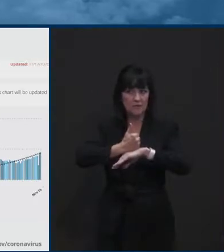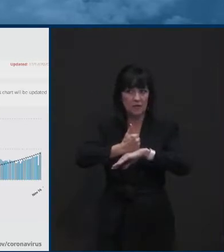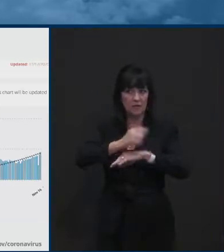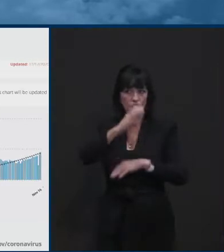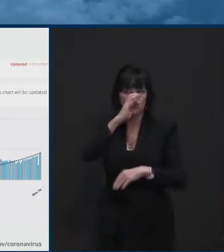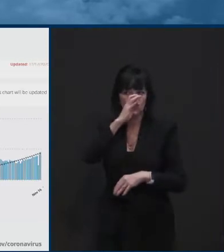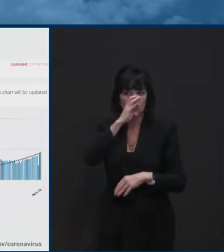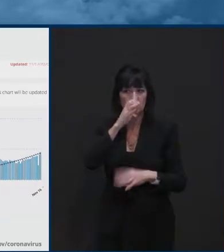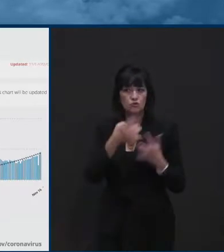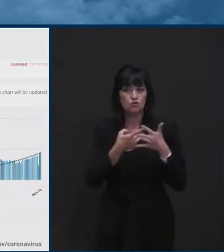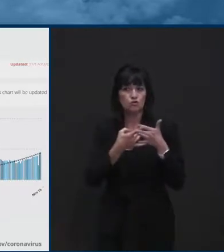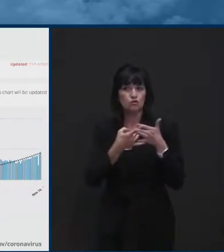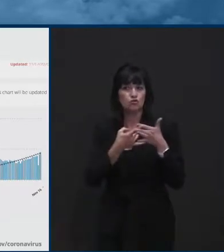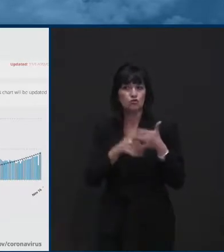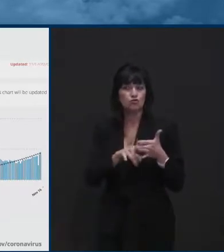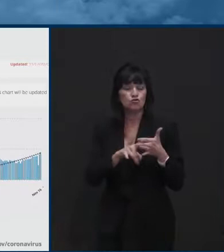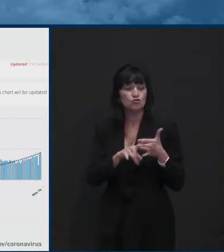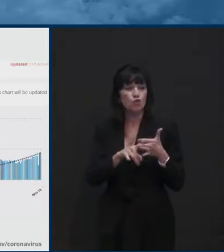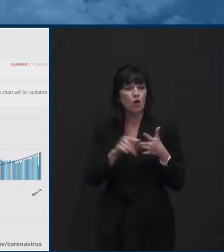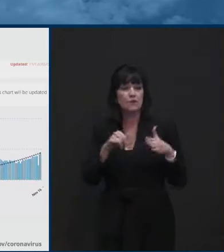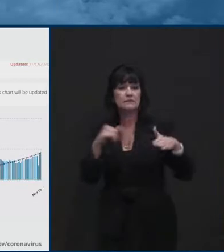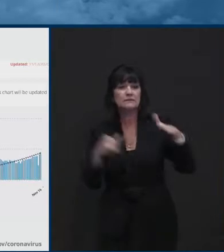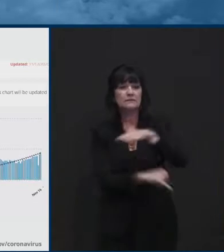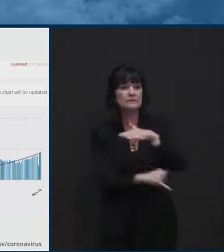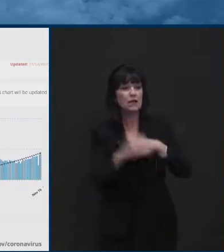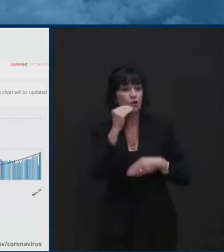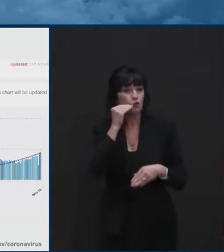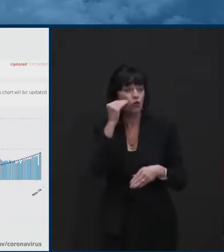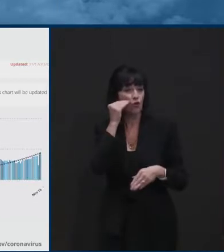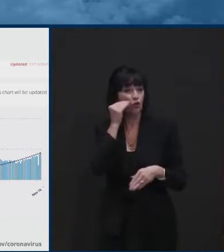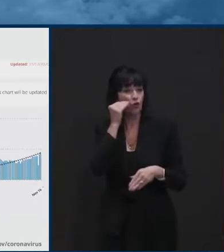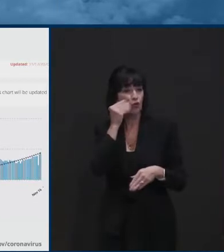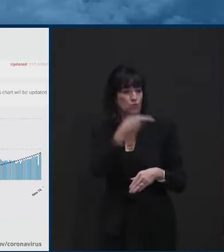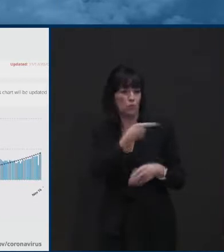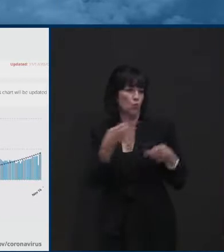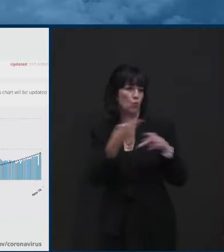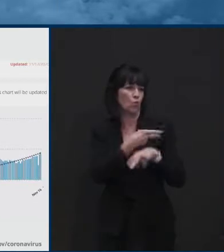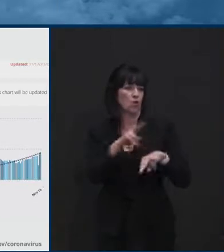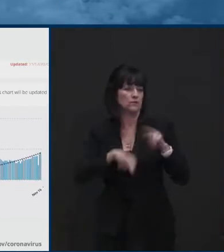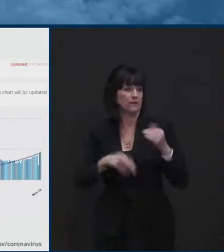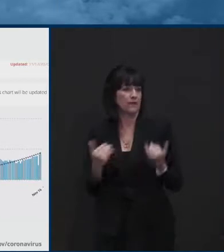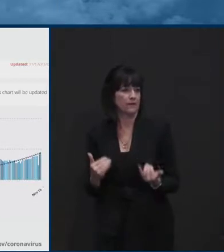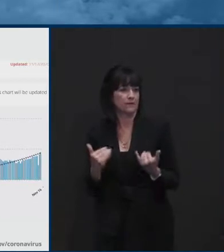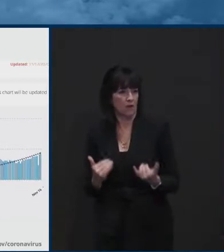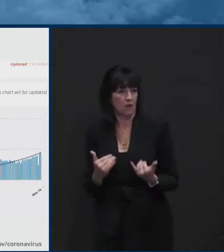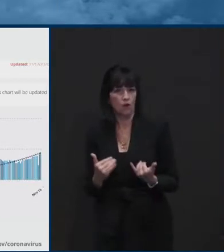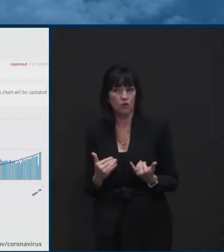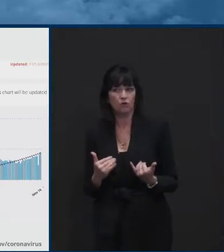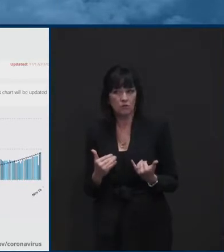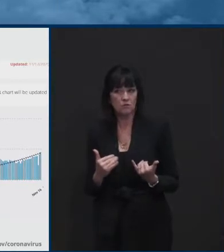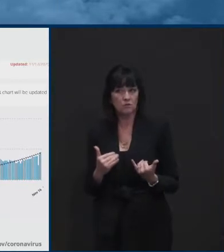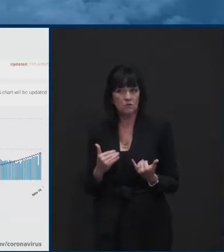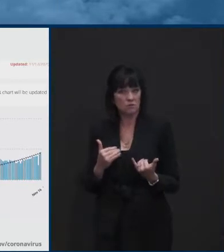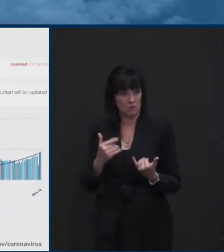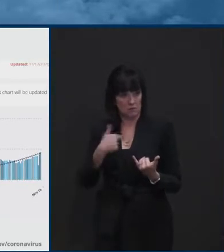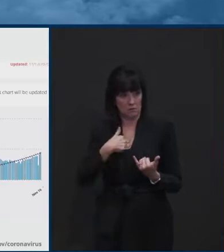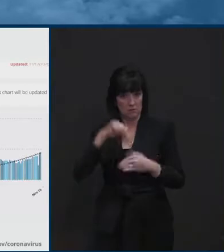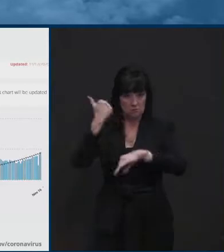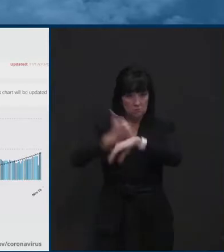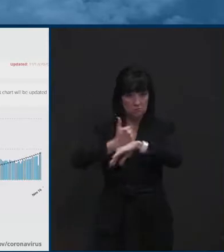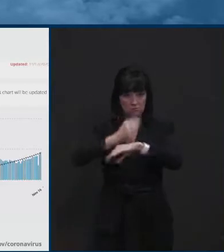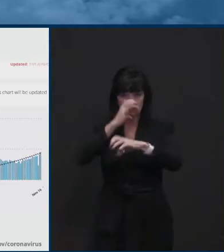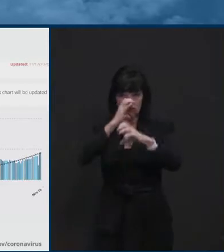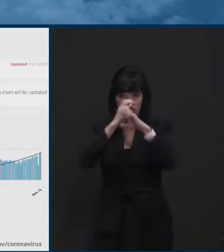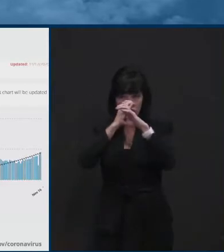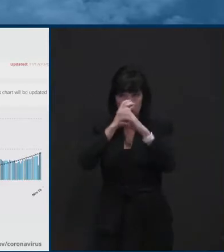We started, you know, stay at home much more dramatic than what we're doing now. And we, we pushed that curve way down. You can